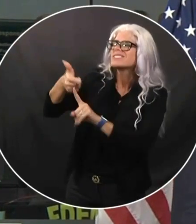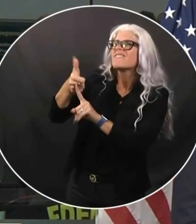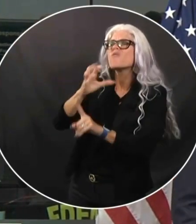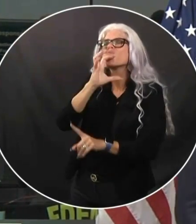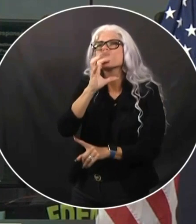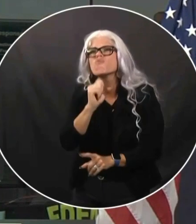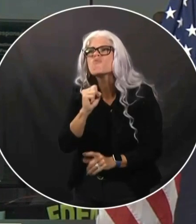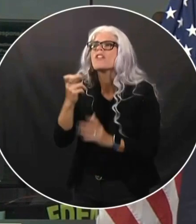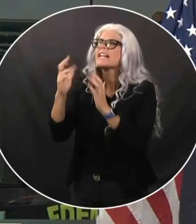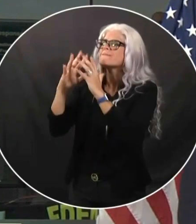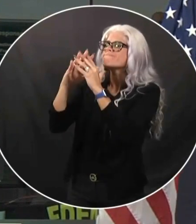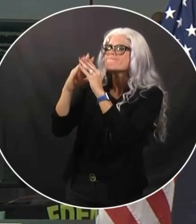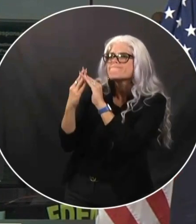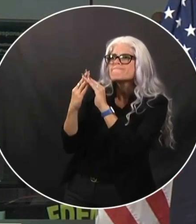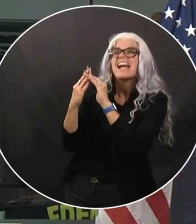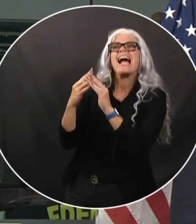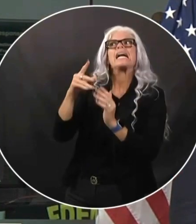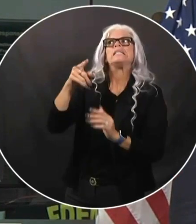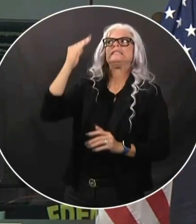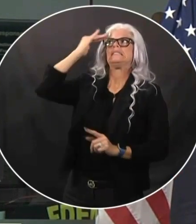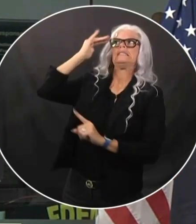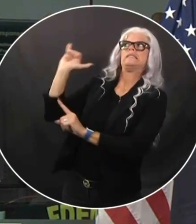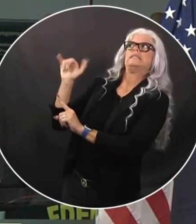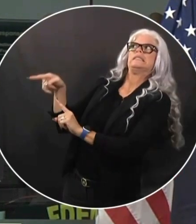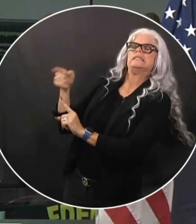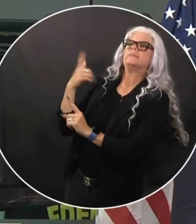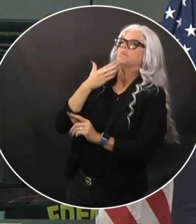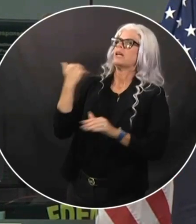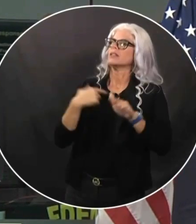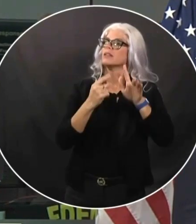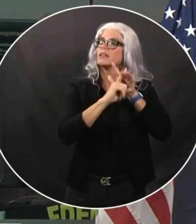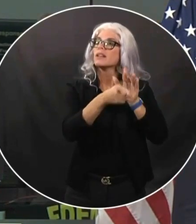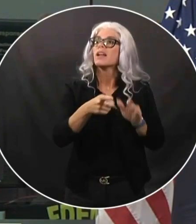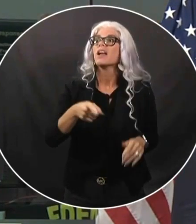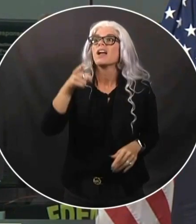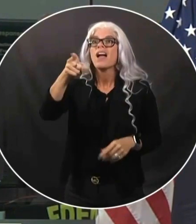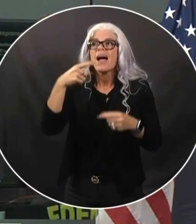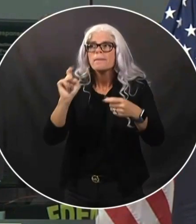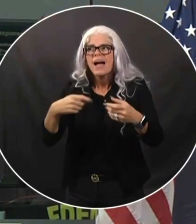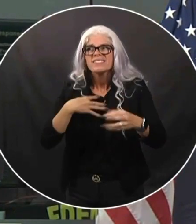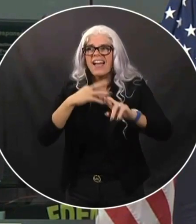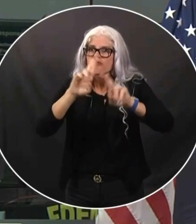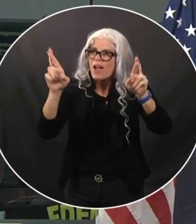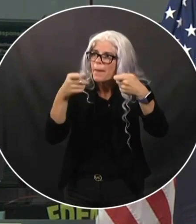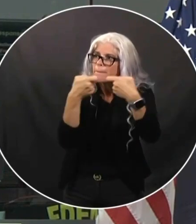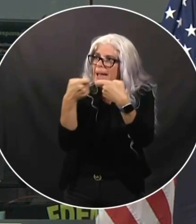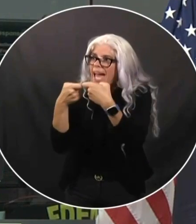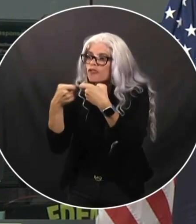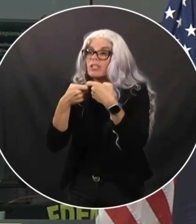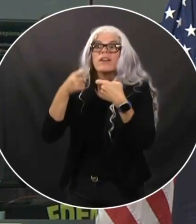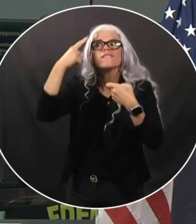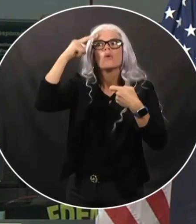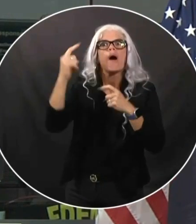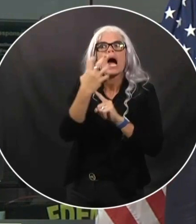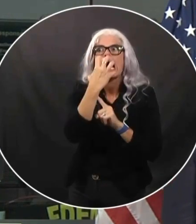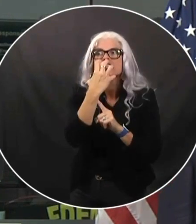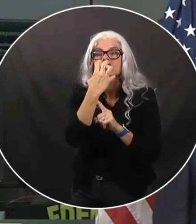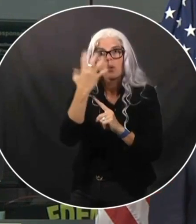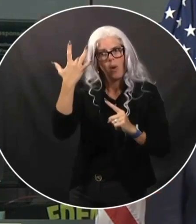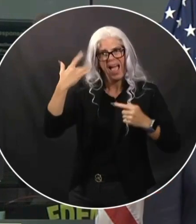evacuate. If you are power-dependent for your livelihood, you need to evacuate.